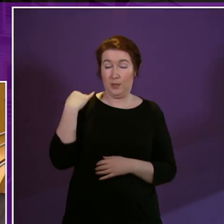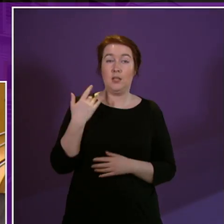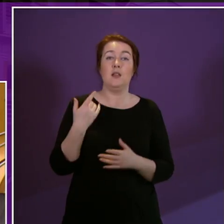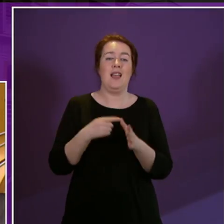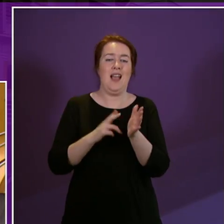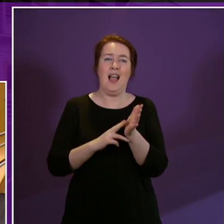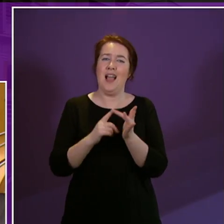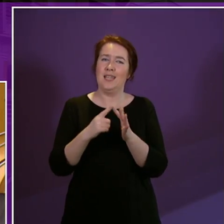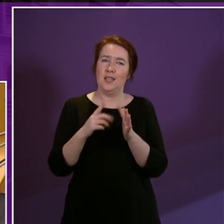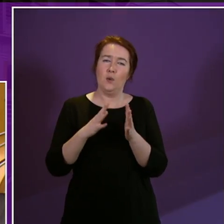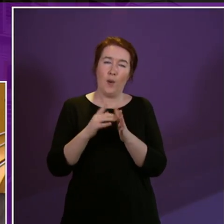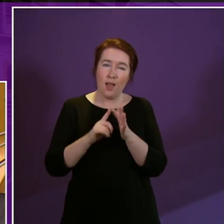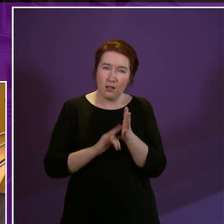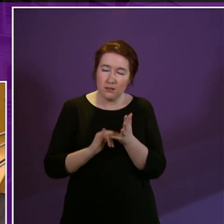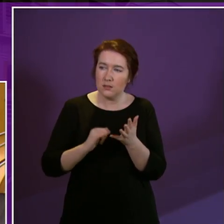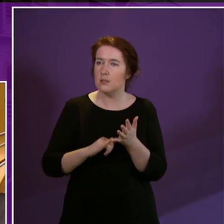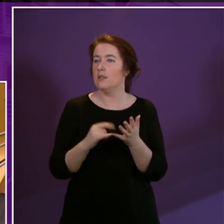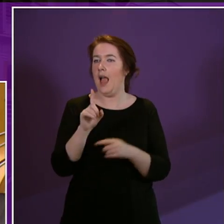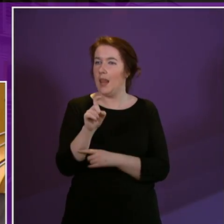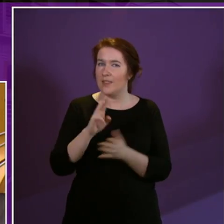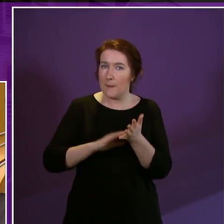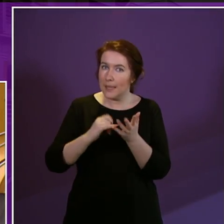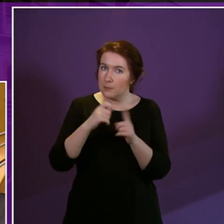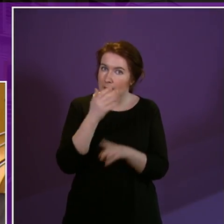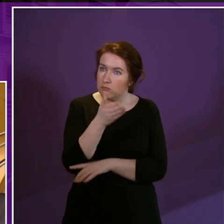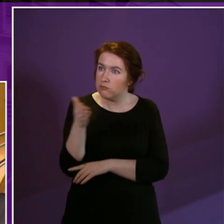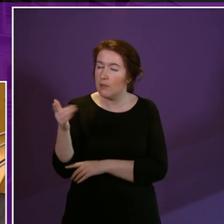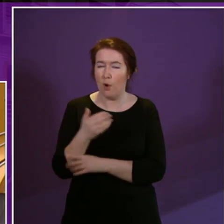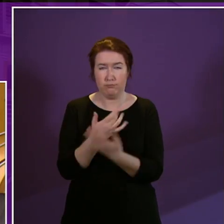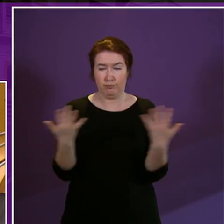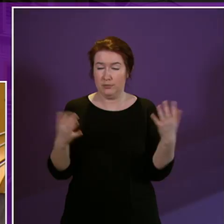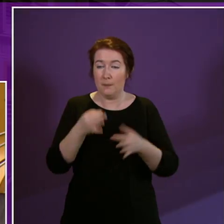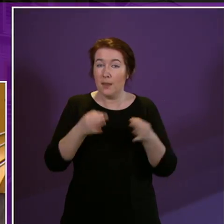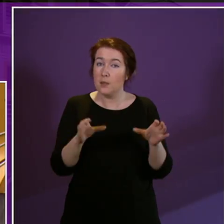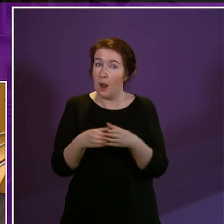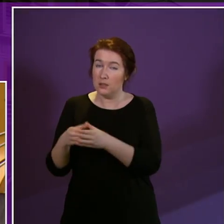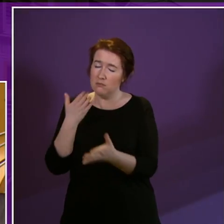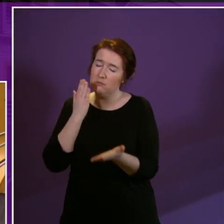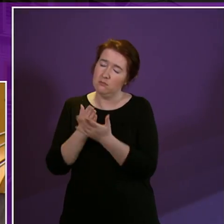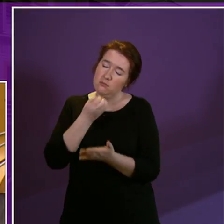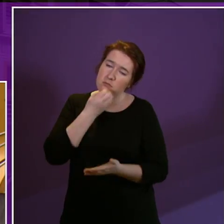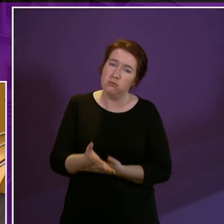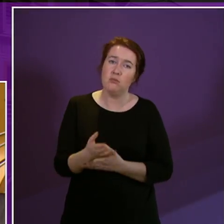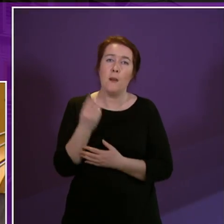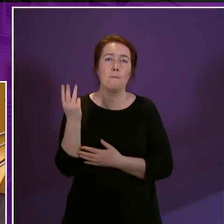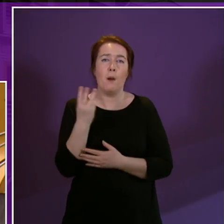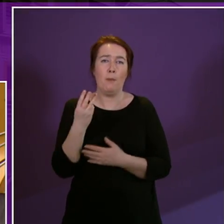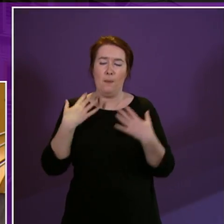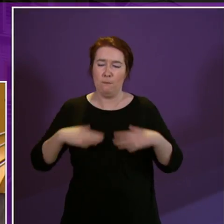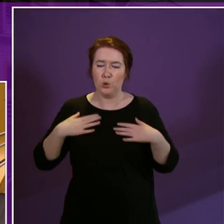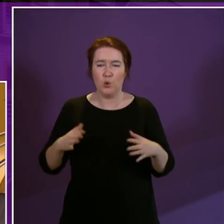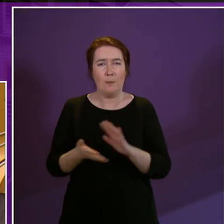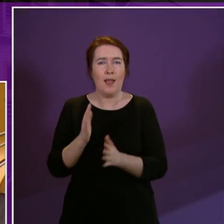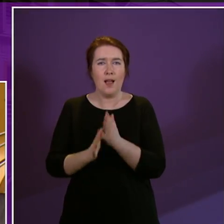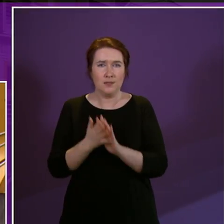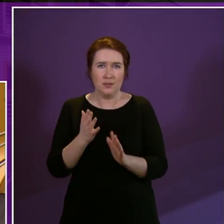was there a number of people were there actually 11 MSPs turned up from all parties it was absolutely fantastic the purple poncho players they're